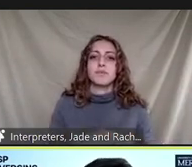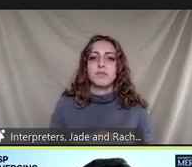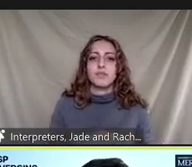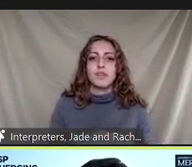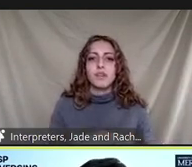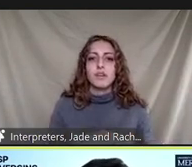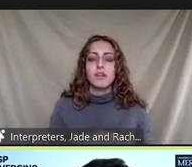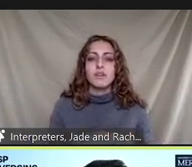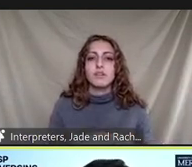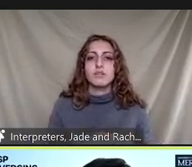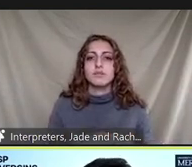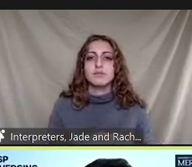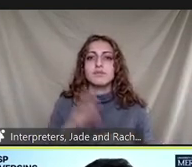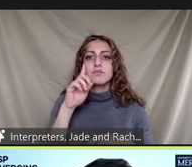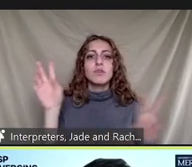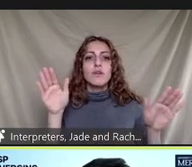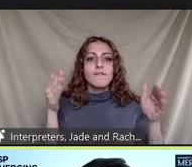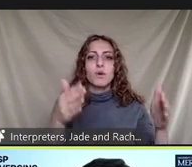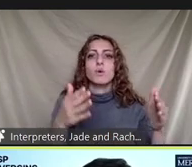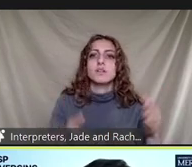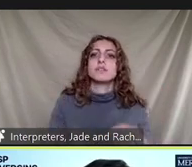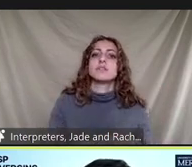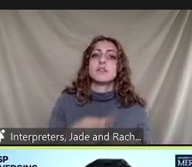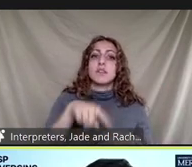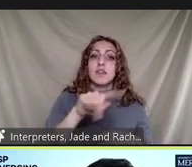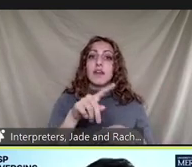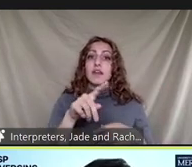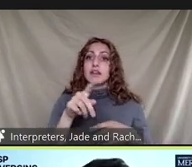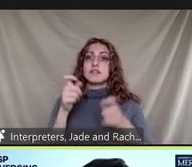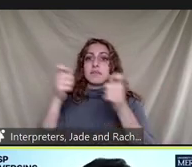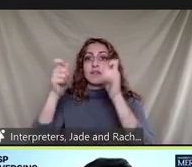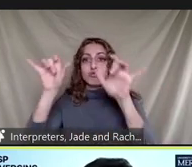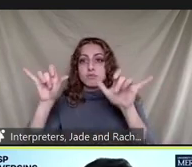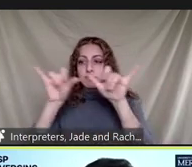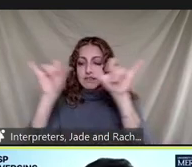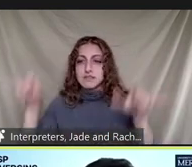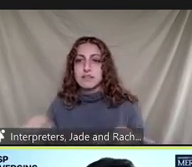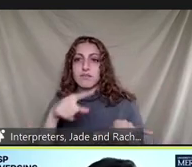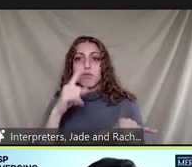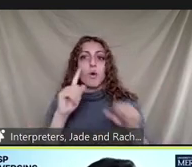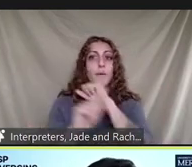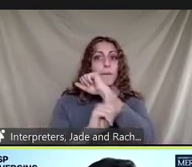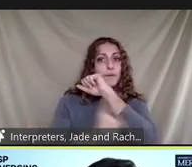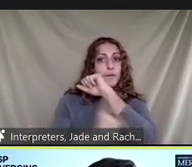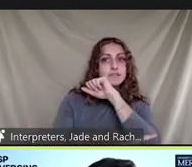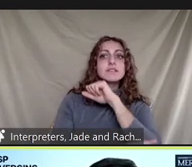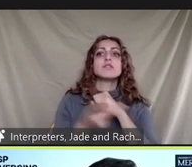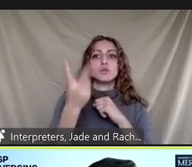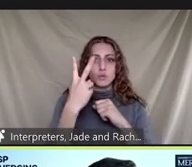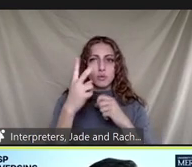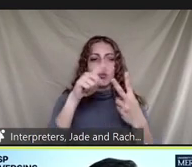let's take a look at two waste management systems one system in florida and the other one in